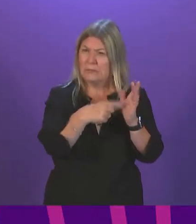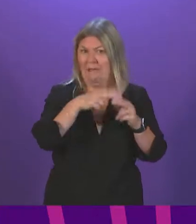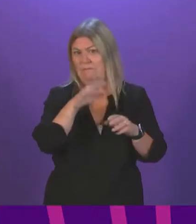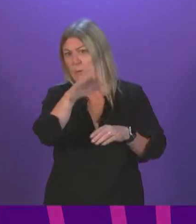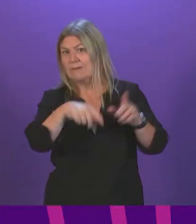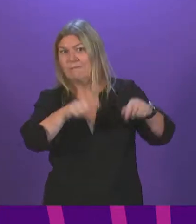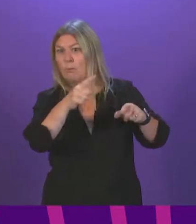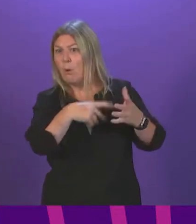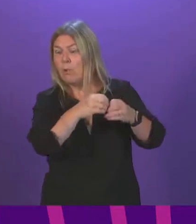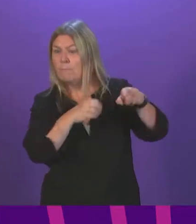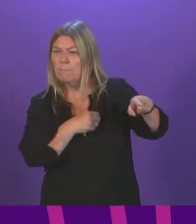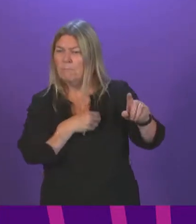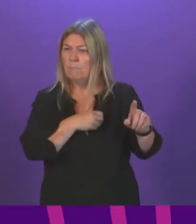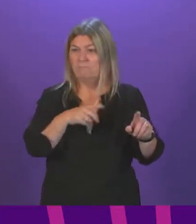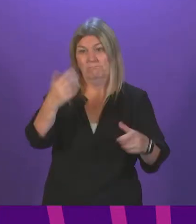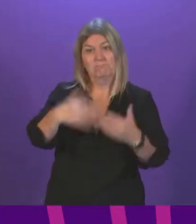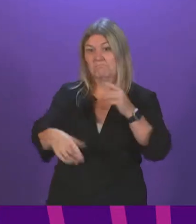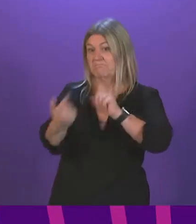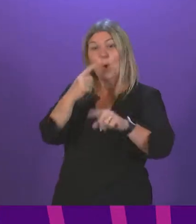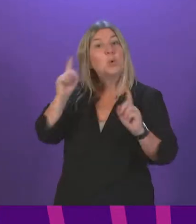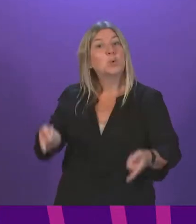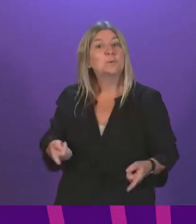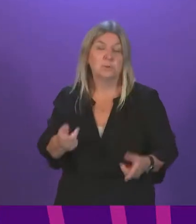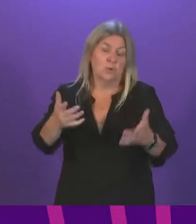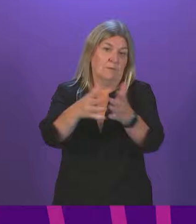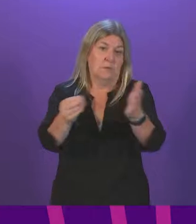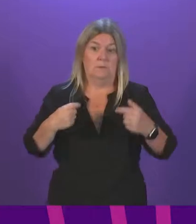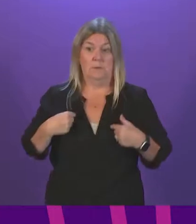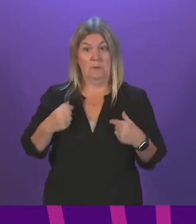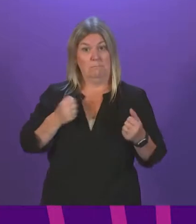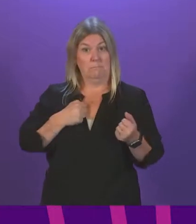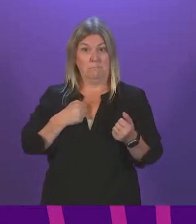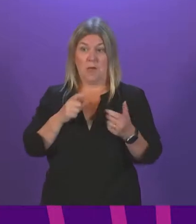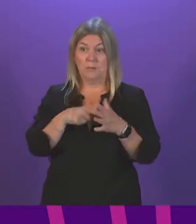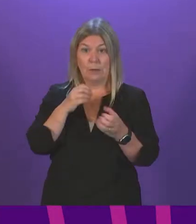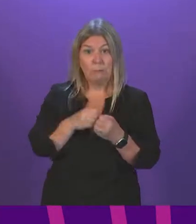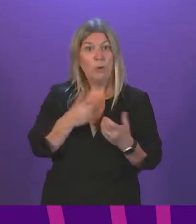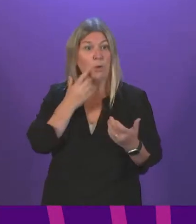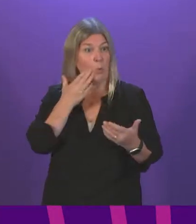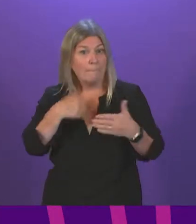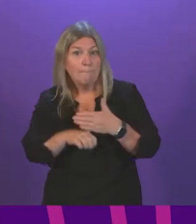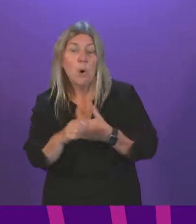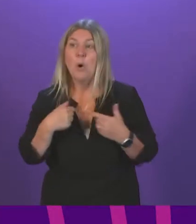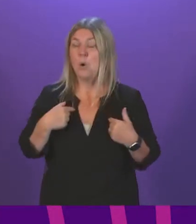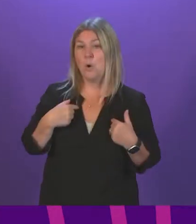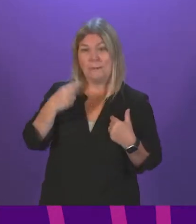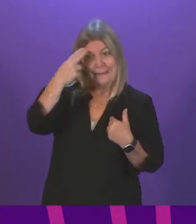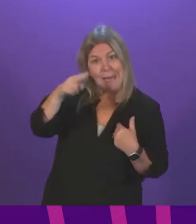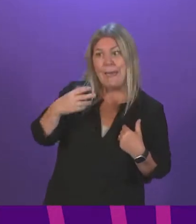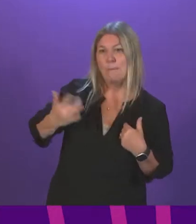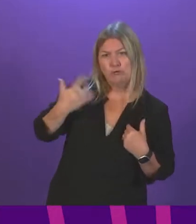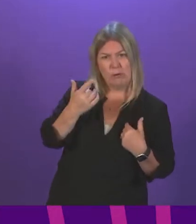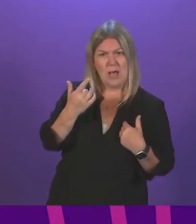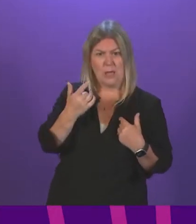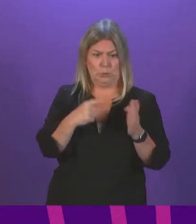he couldn't say. So if my name, address and date of birth were to show up, that would be a clear breach of data protection laws.